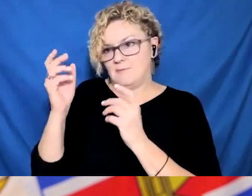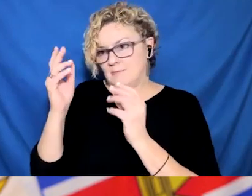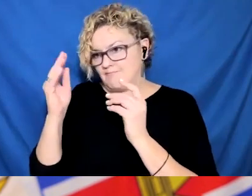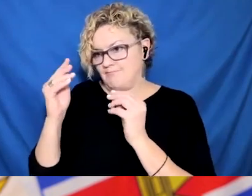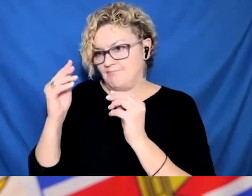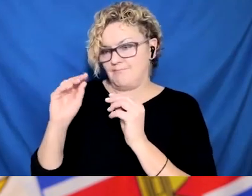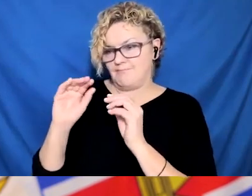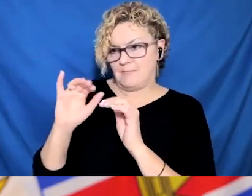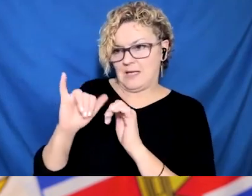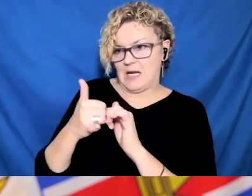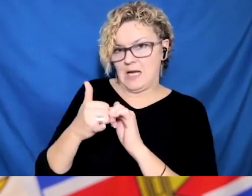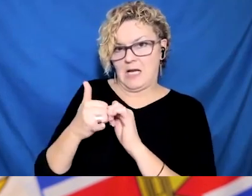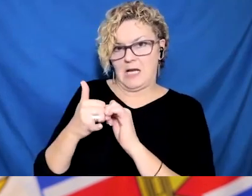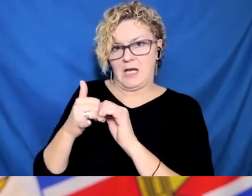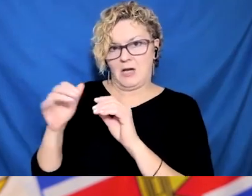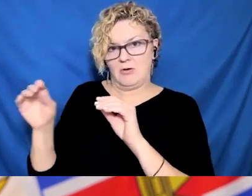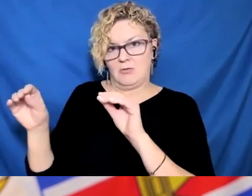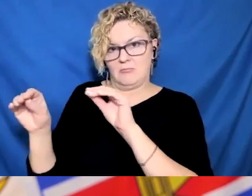feeling unwell.